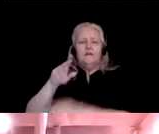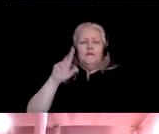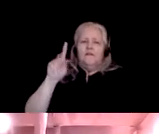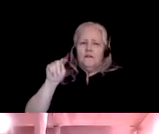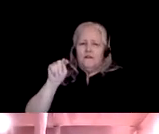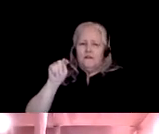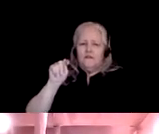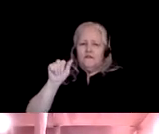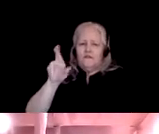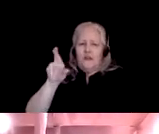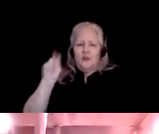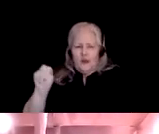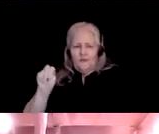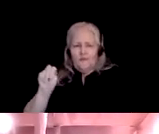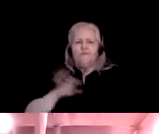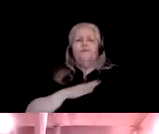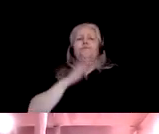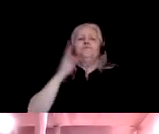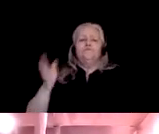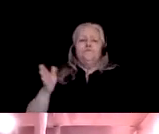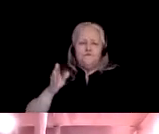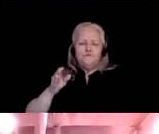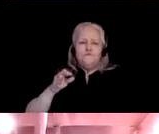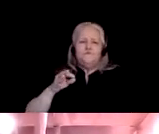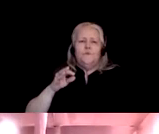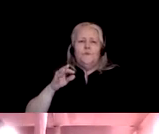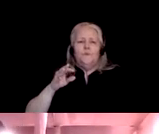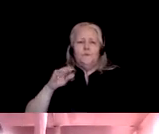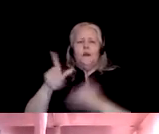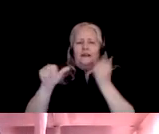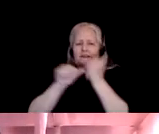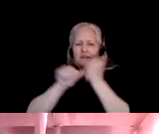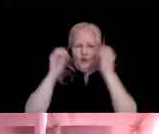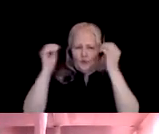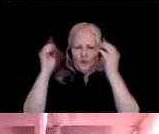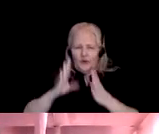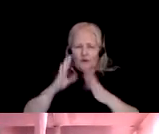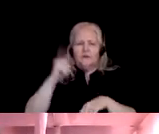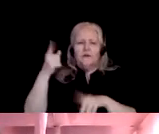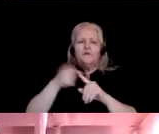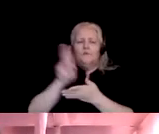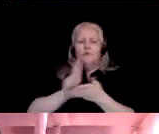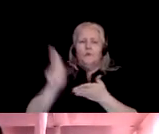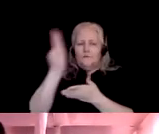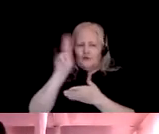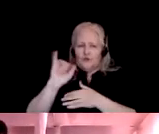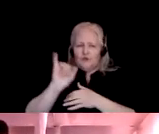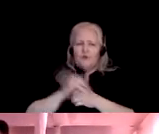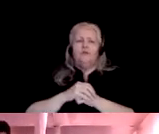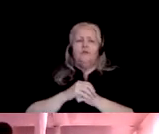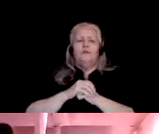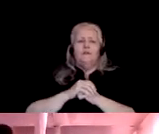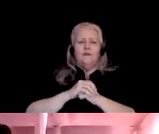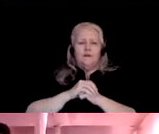of Kirby Laman Amai. There was three Dr. Rai, Assistant Professor at the Purple University of Calcutta. Maggie